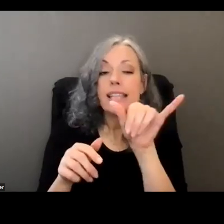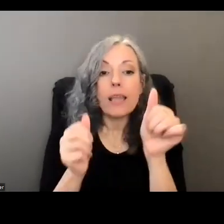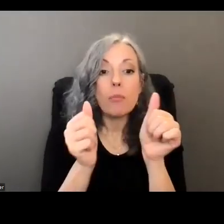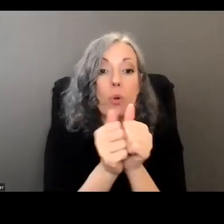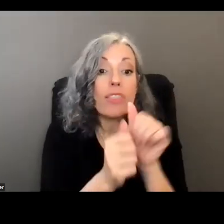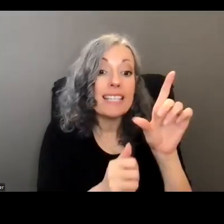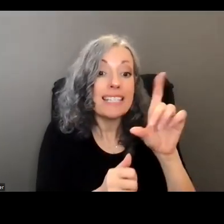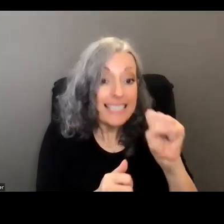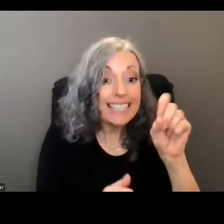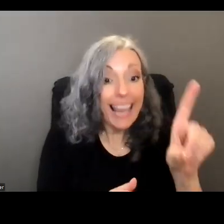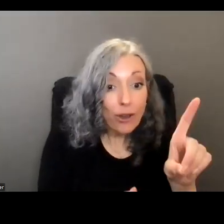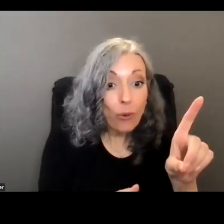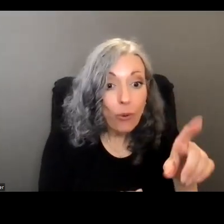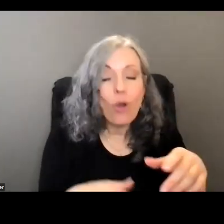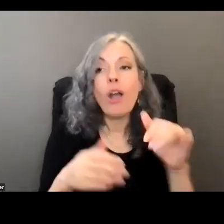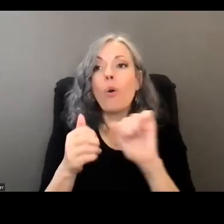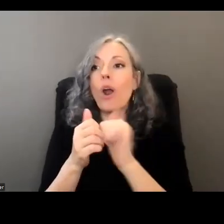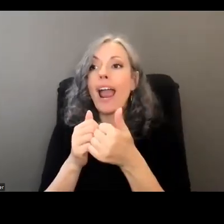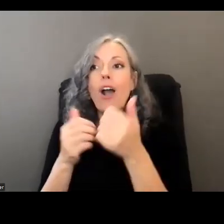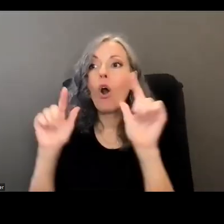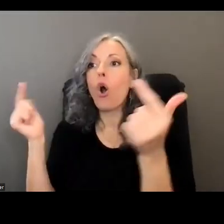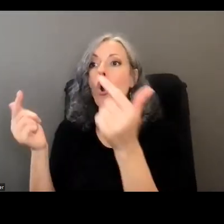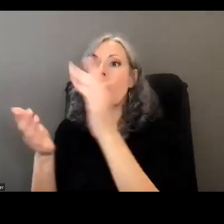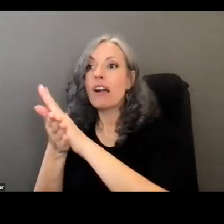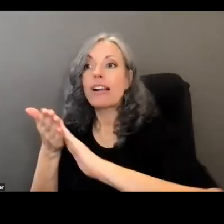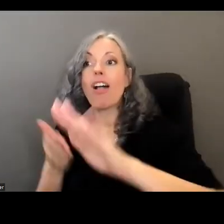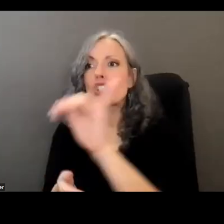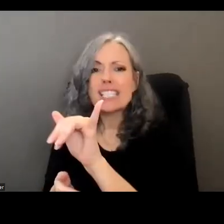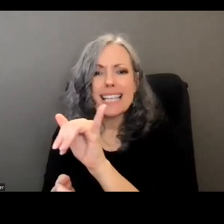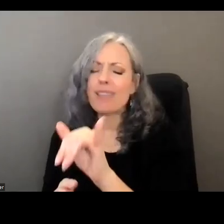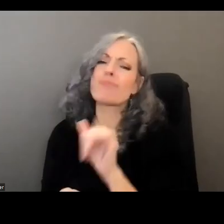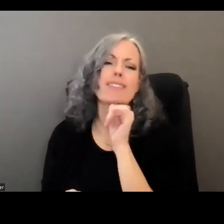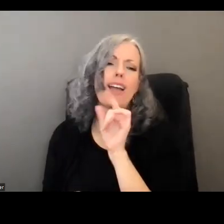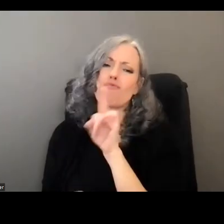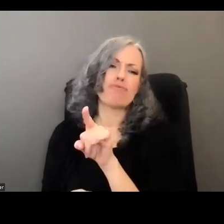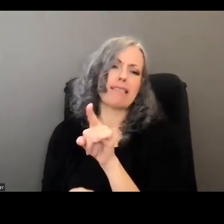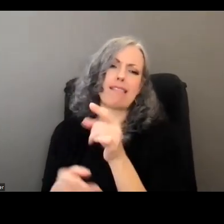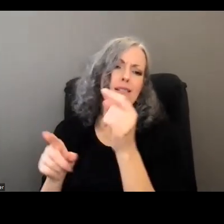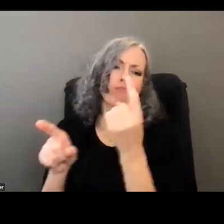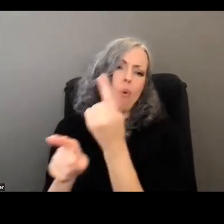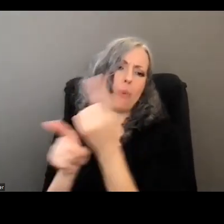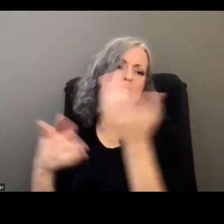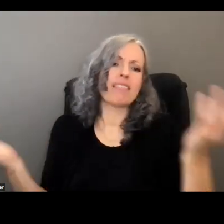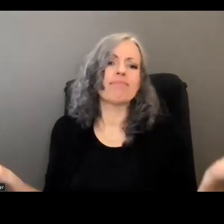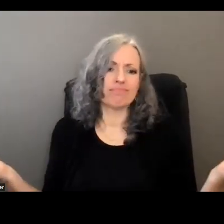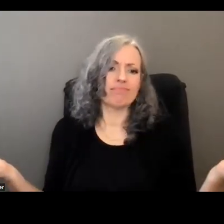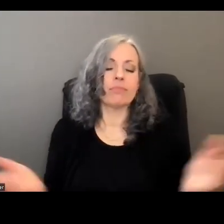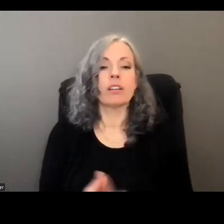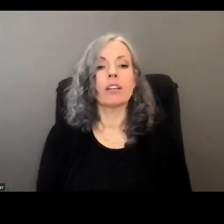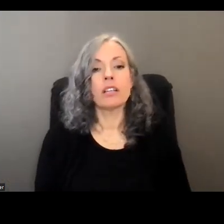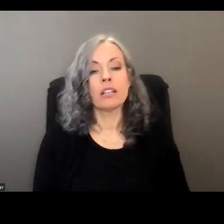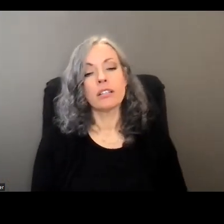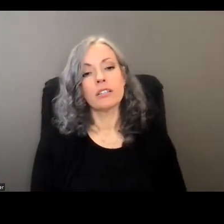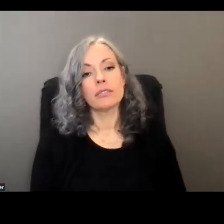or how could all colleges look like usc because that's not realistic it's not appropriate um that